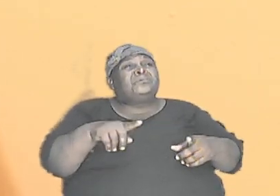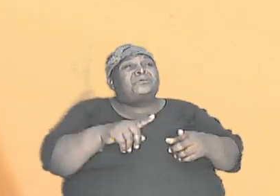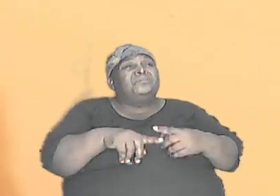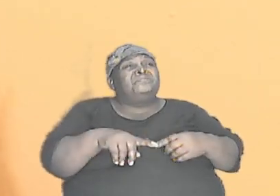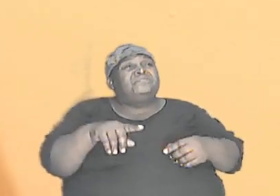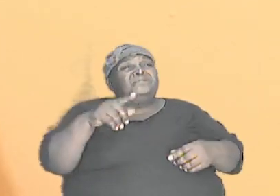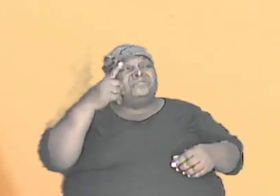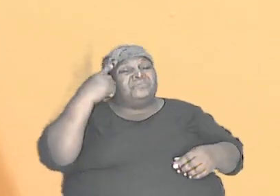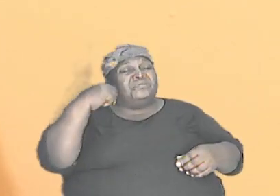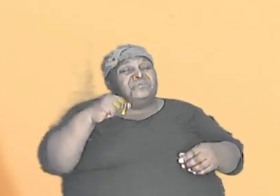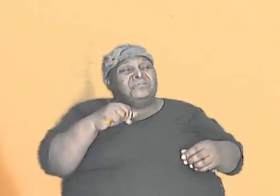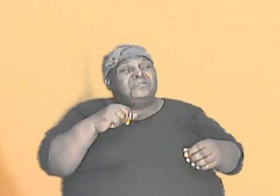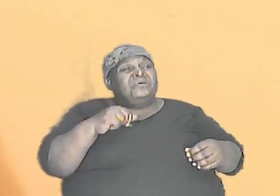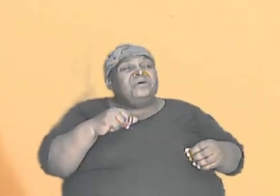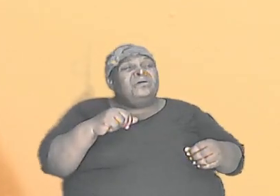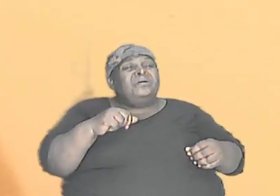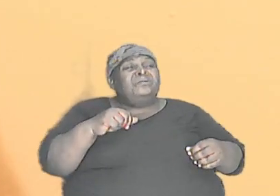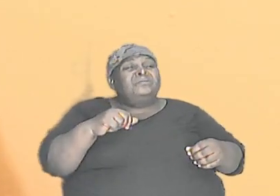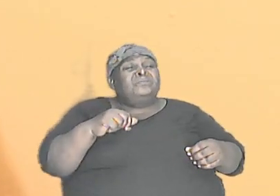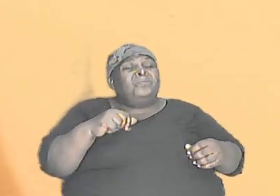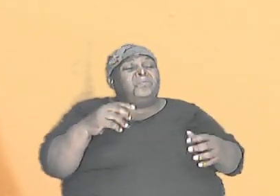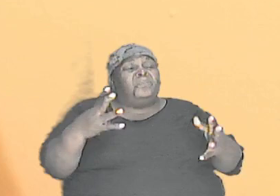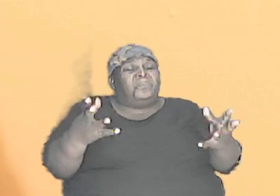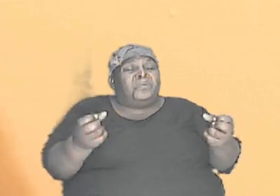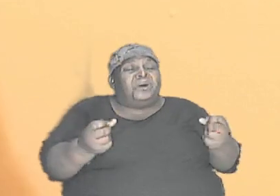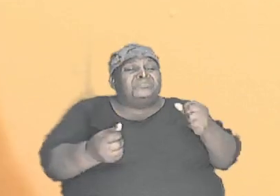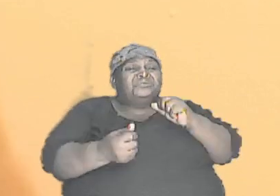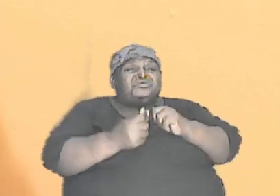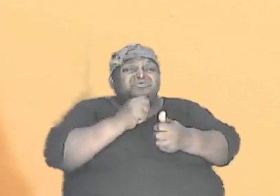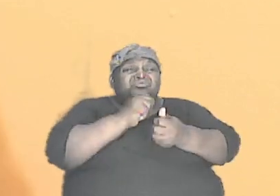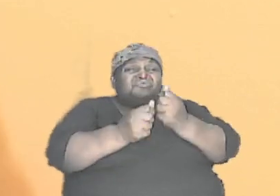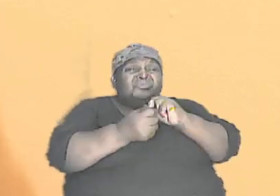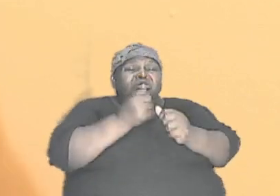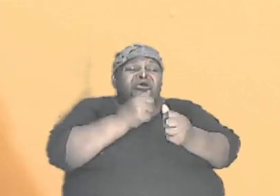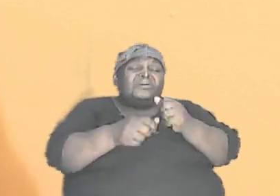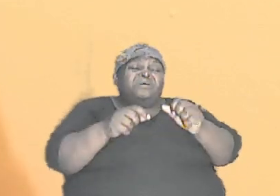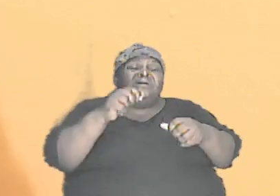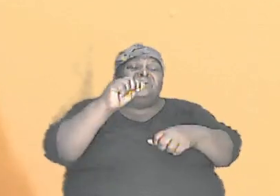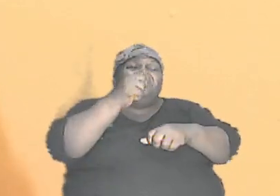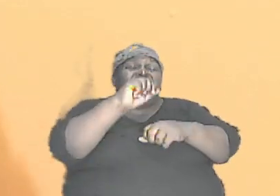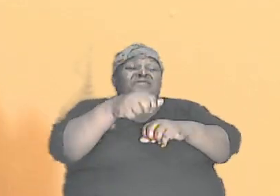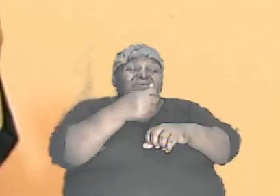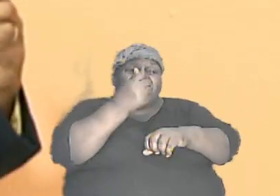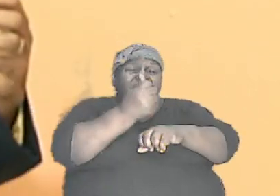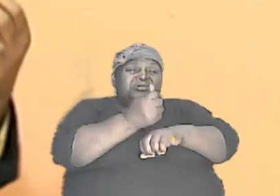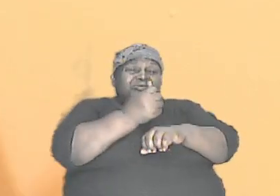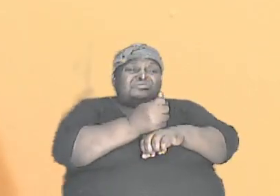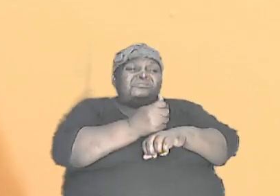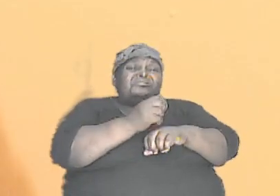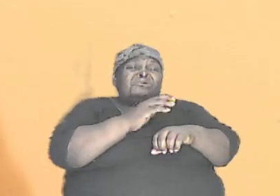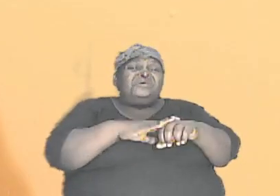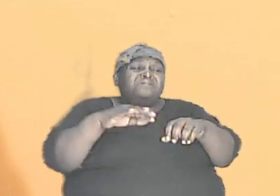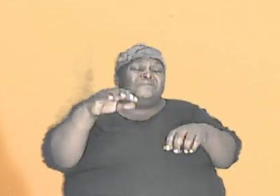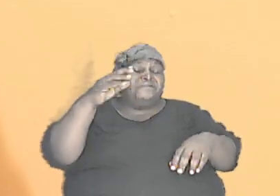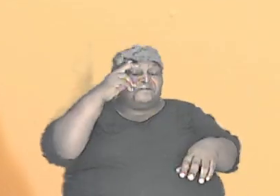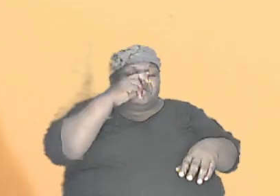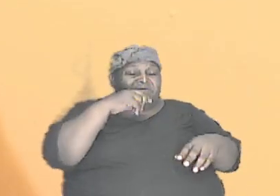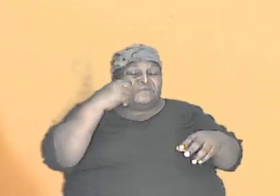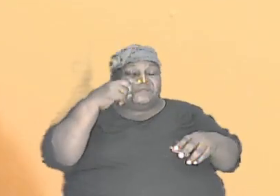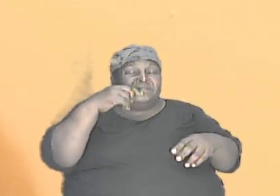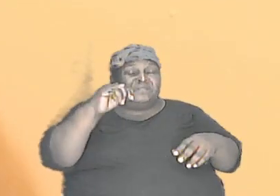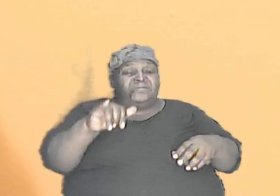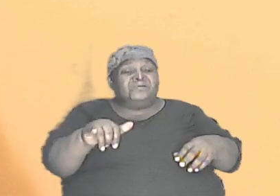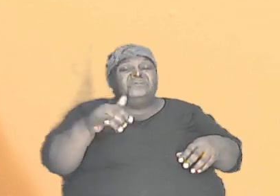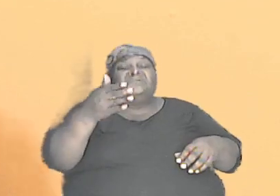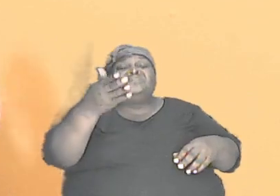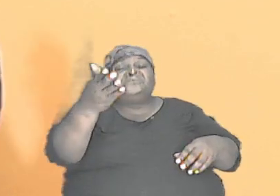somehow shaking the very foundations of the faith of those who believe in God and believe